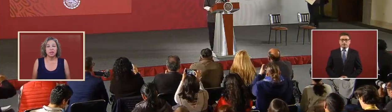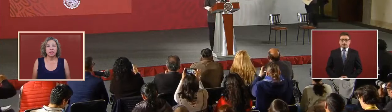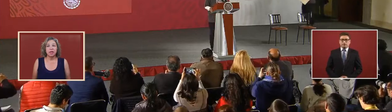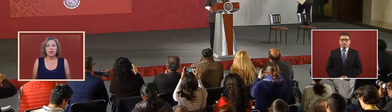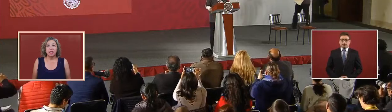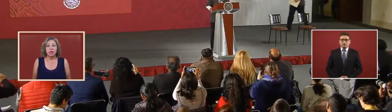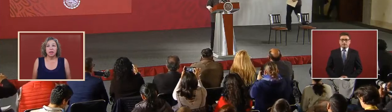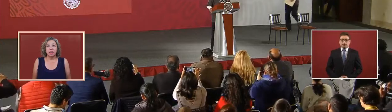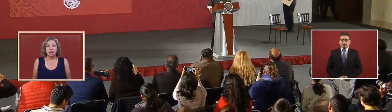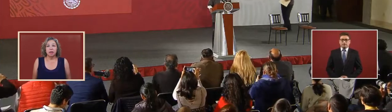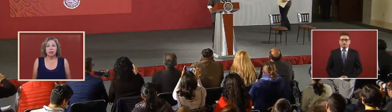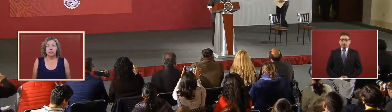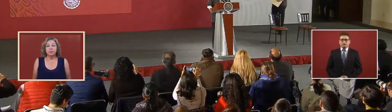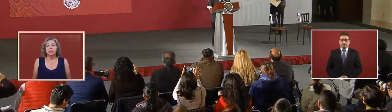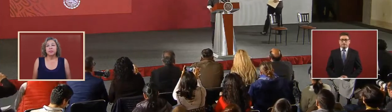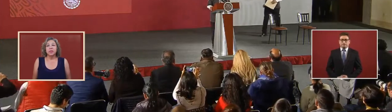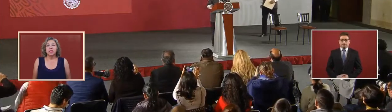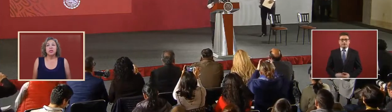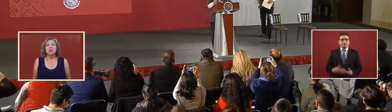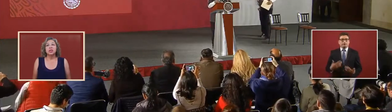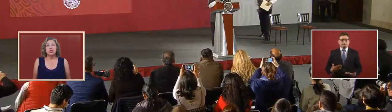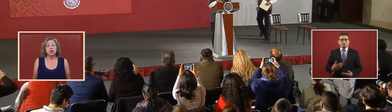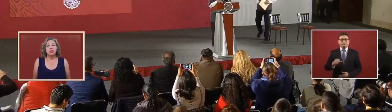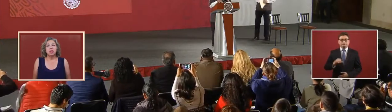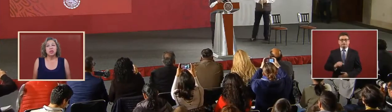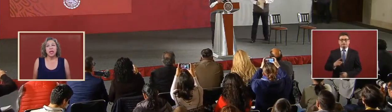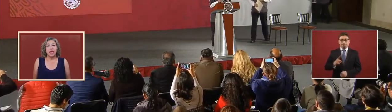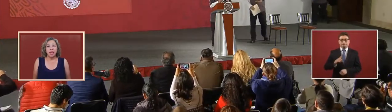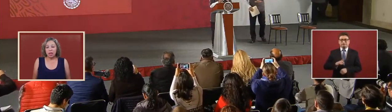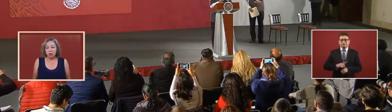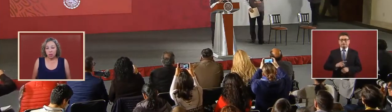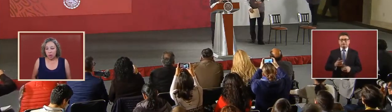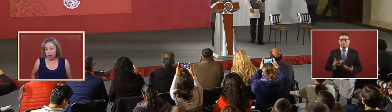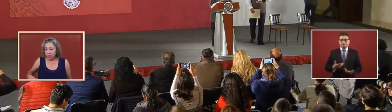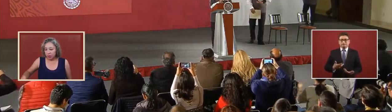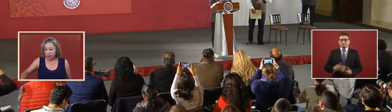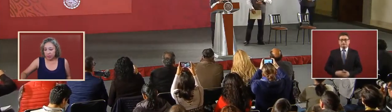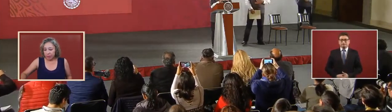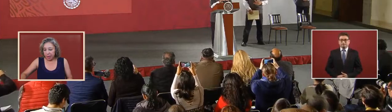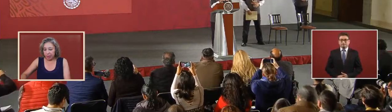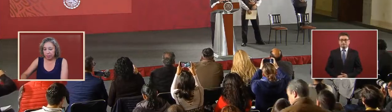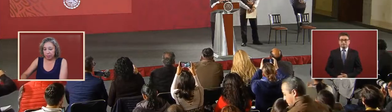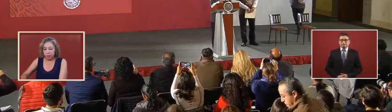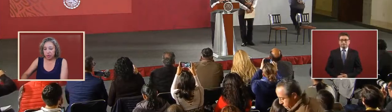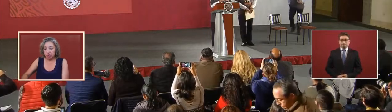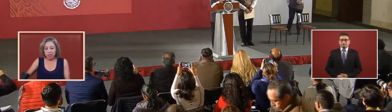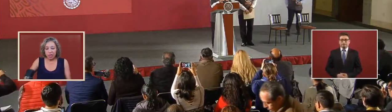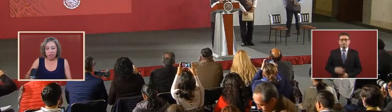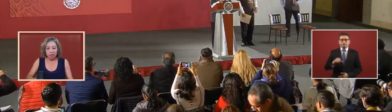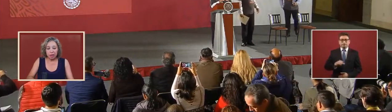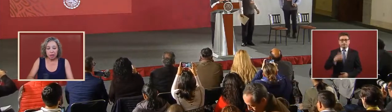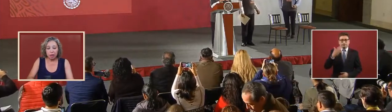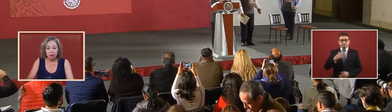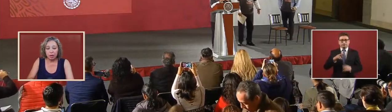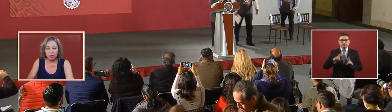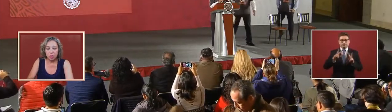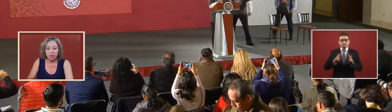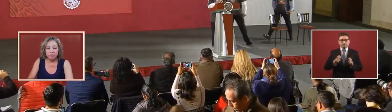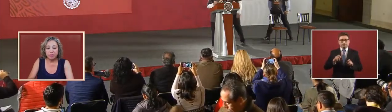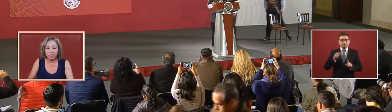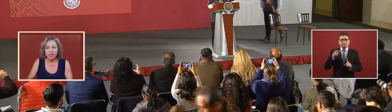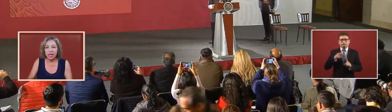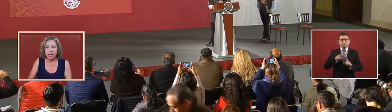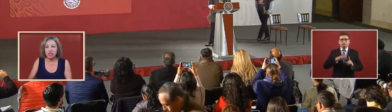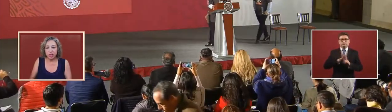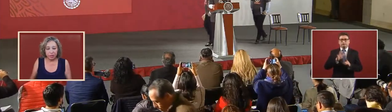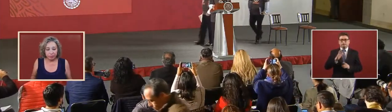so today we are going to be dealing with